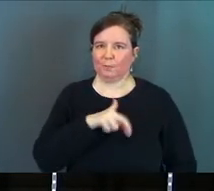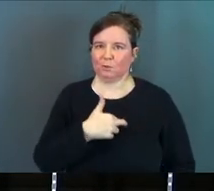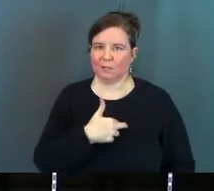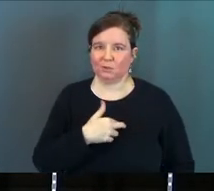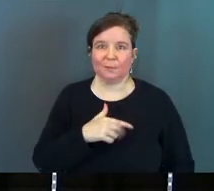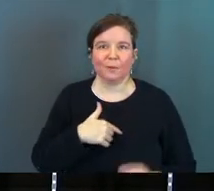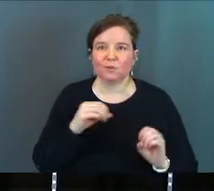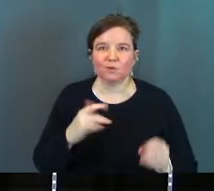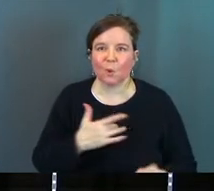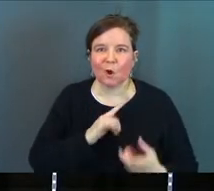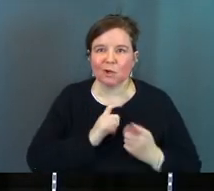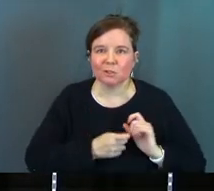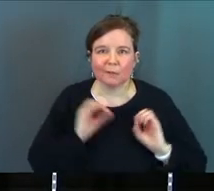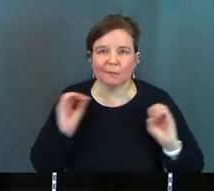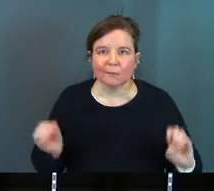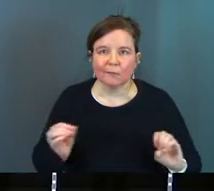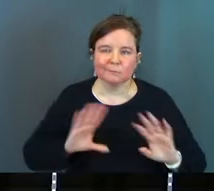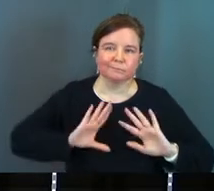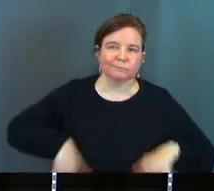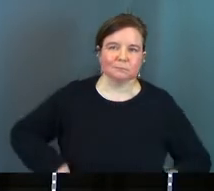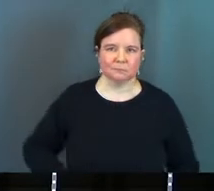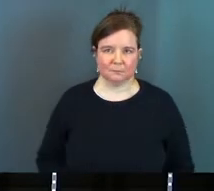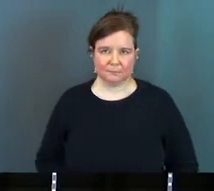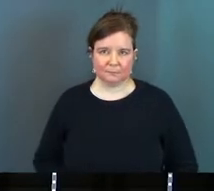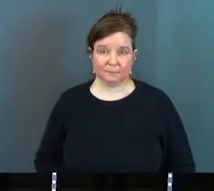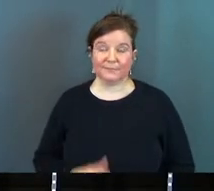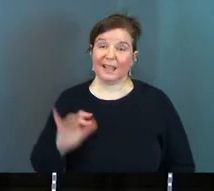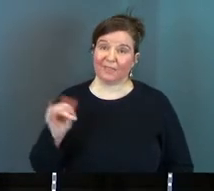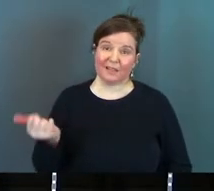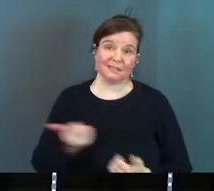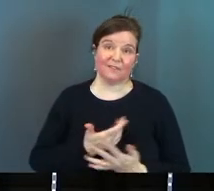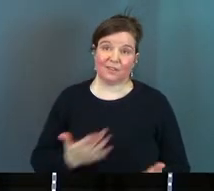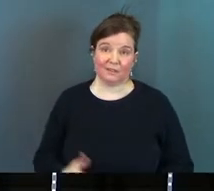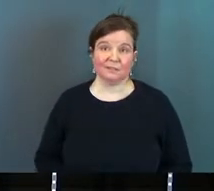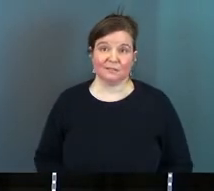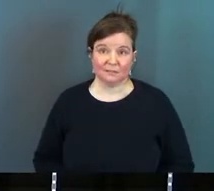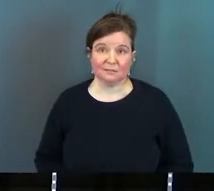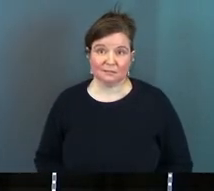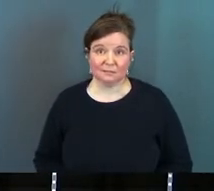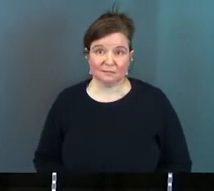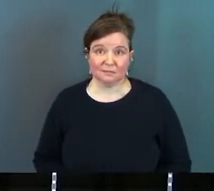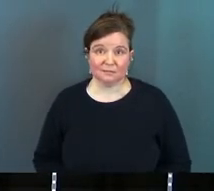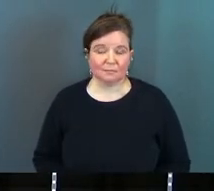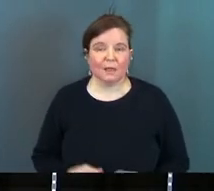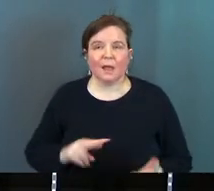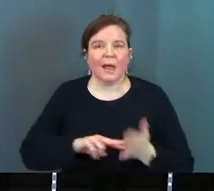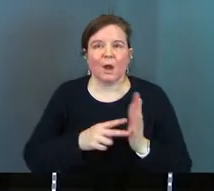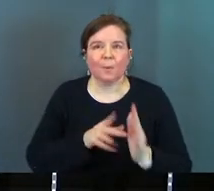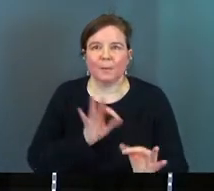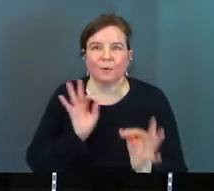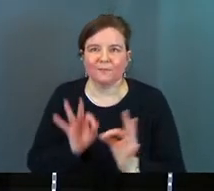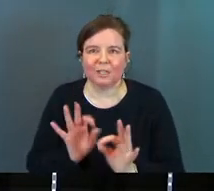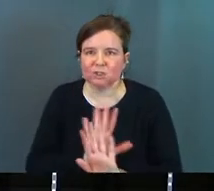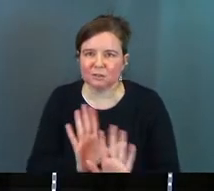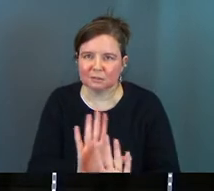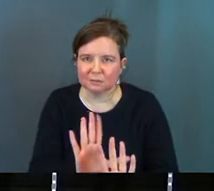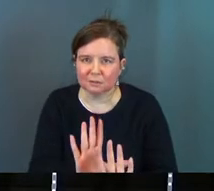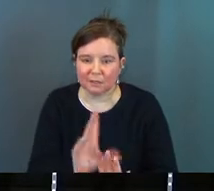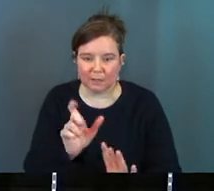But there's no heart change. And that's everything. And I don't mean perfection today.